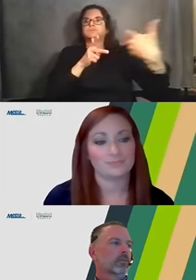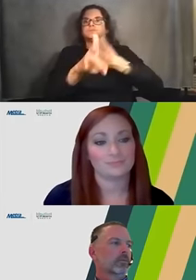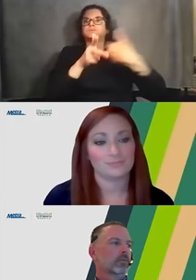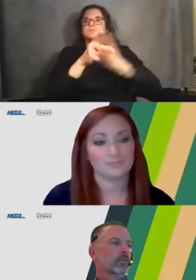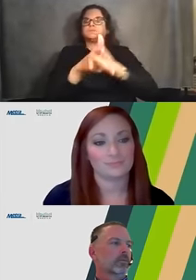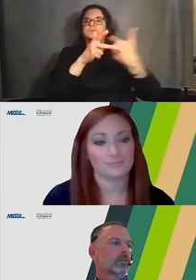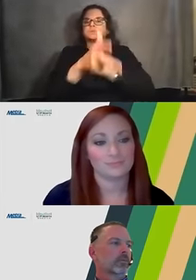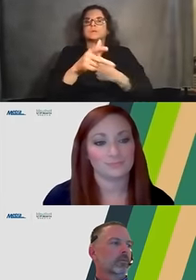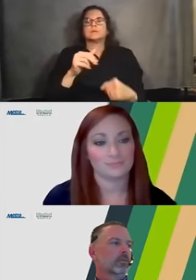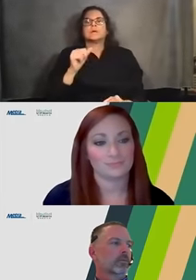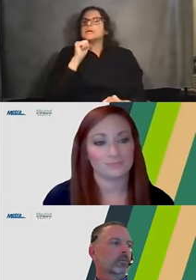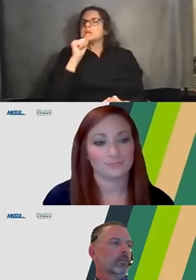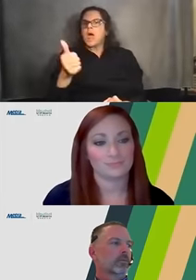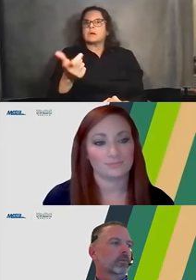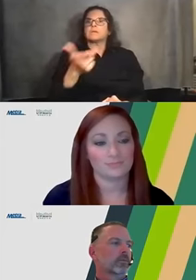the new project.